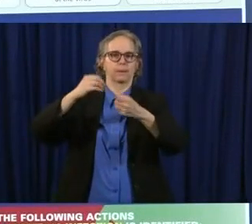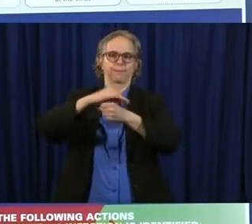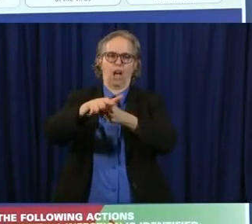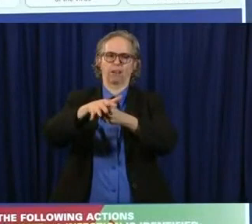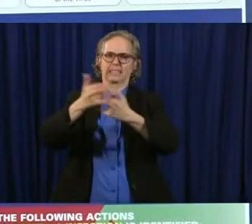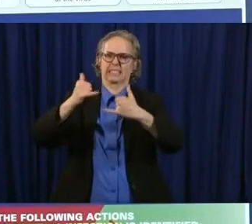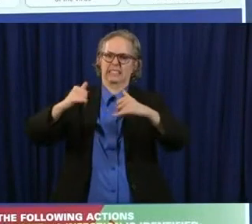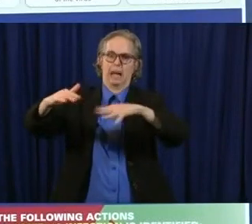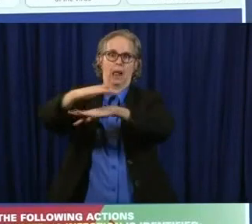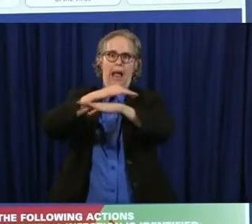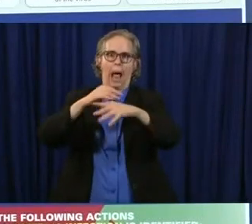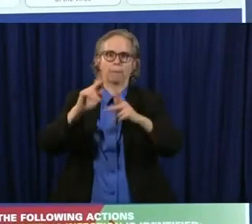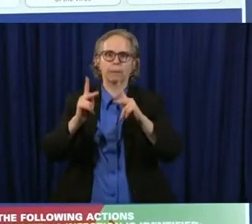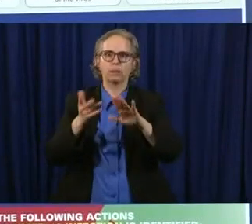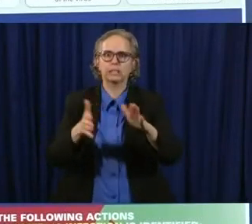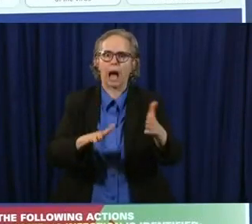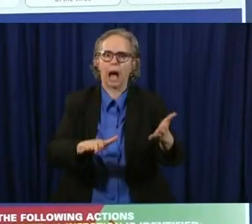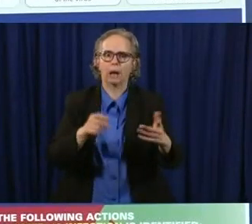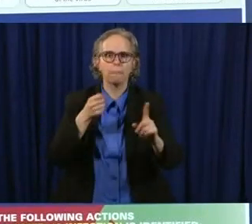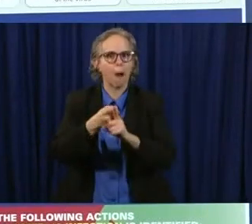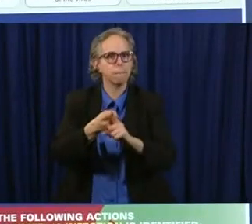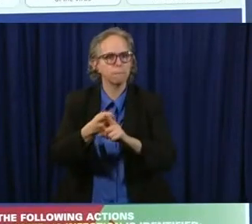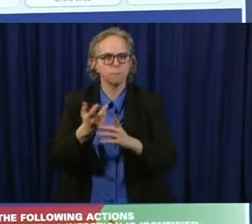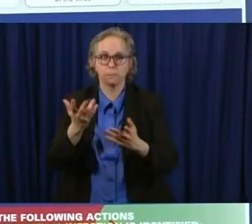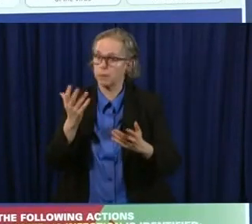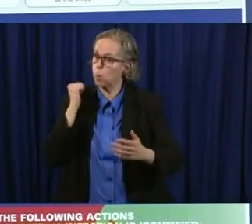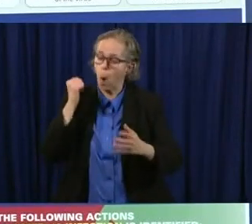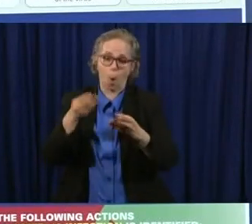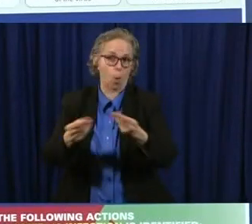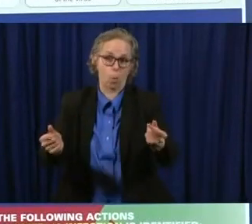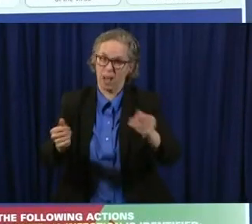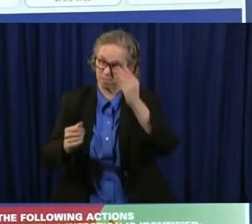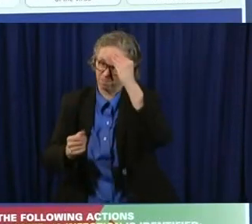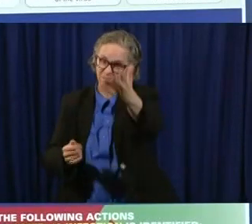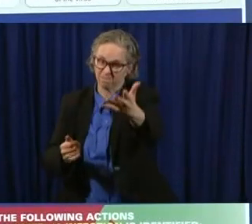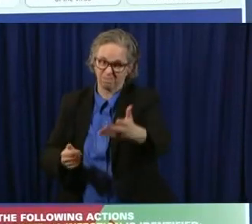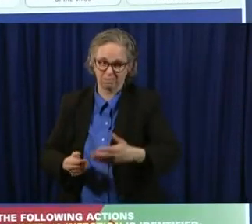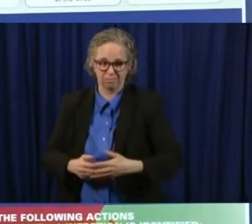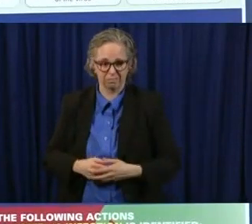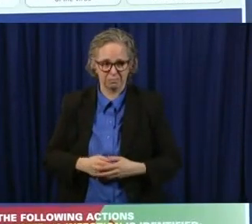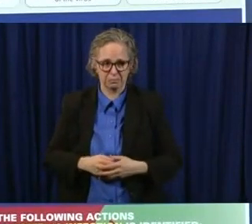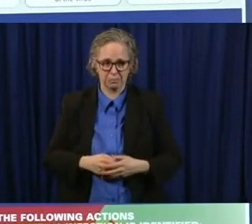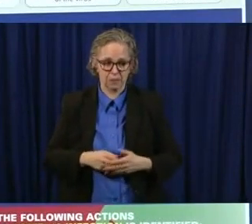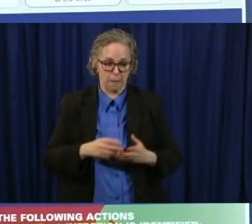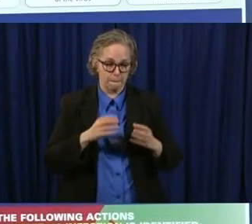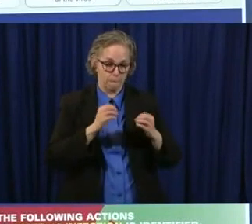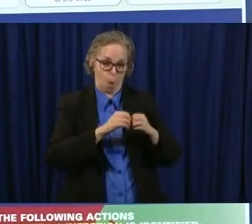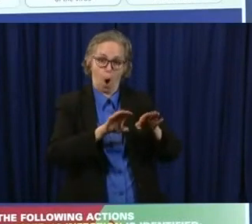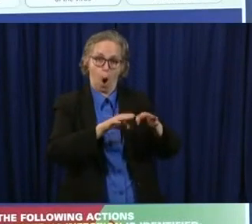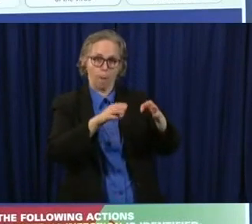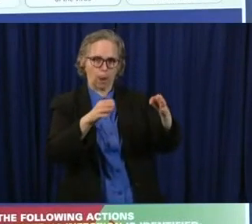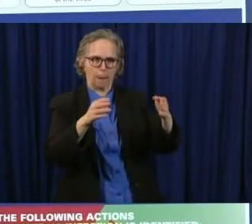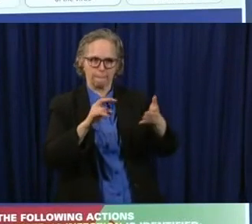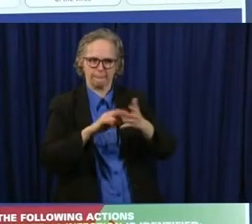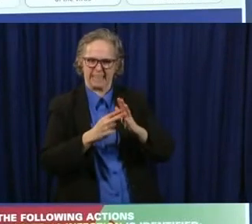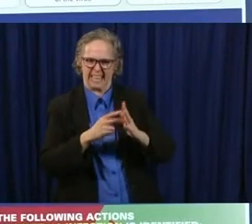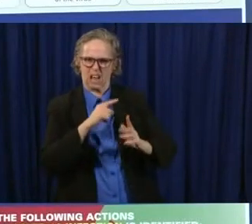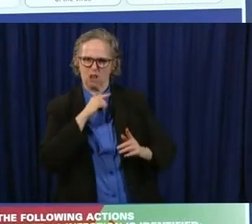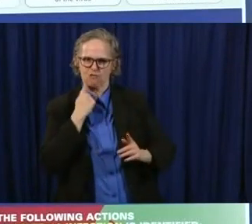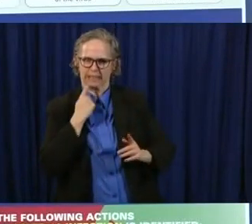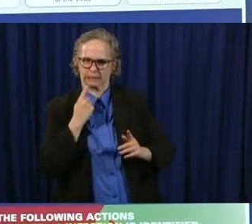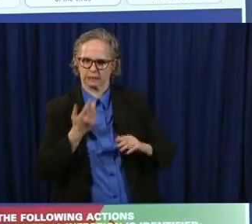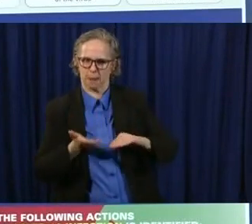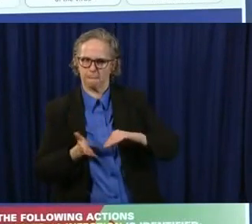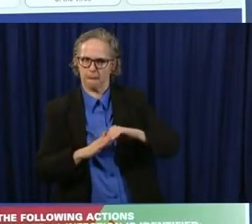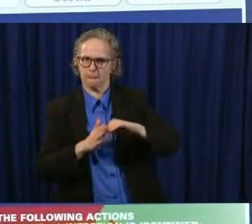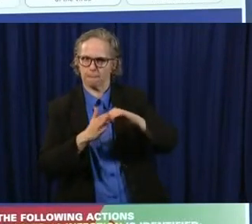the more we open up the the more as you and i talked about uh last week uh the more you open up and the more contacts you